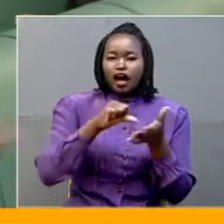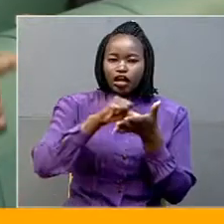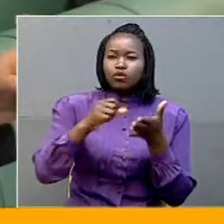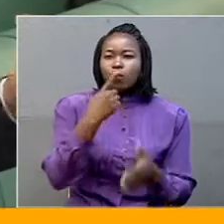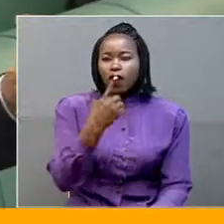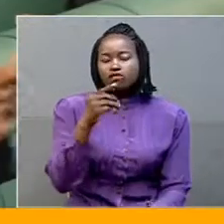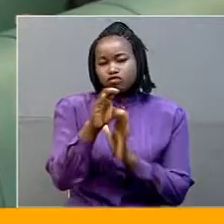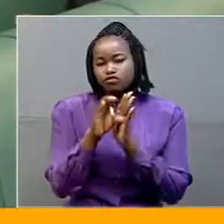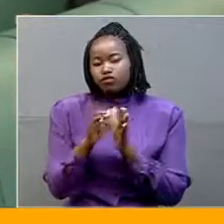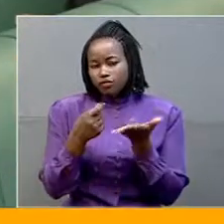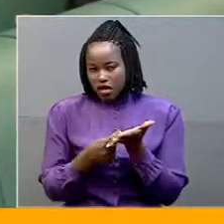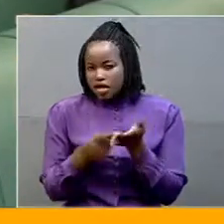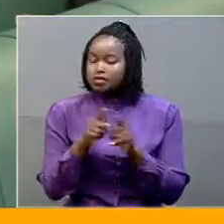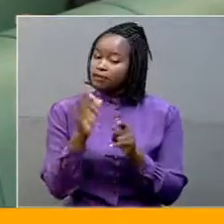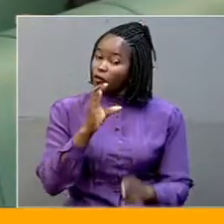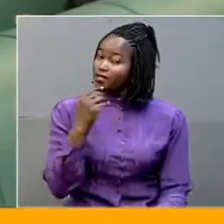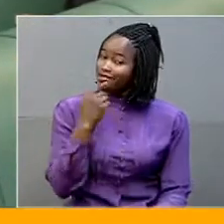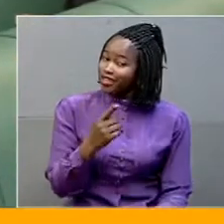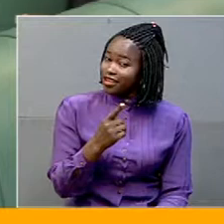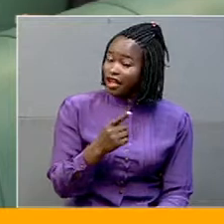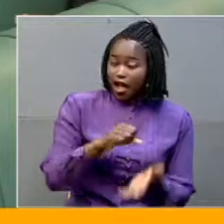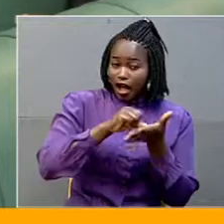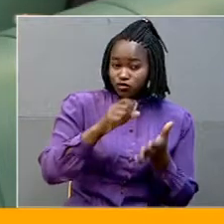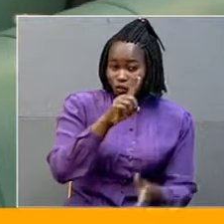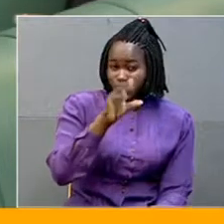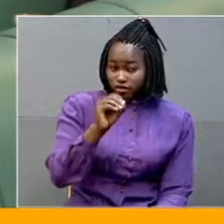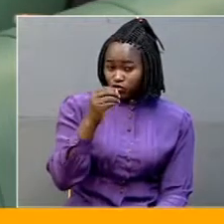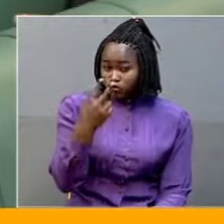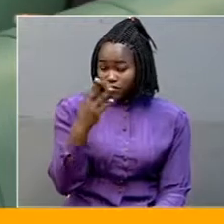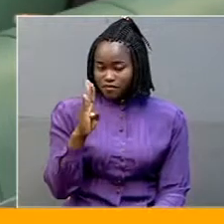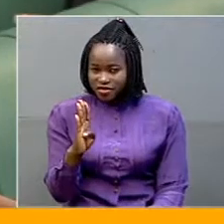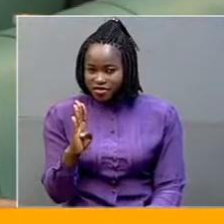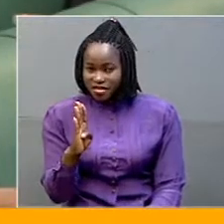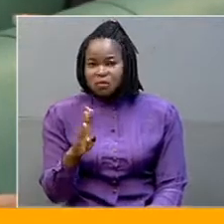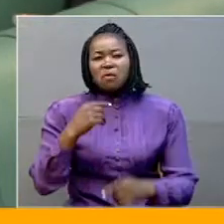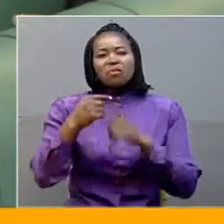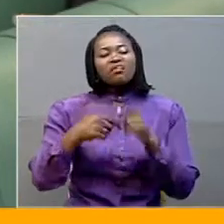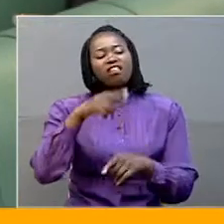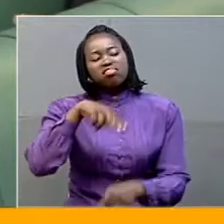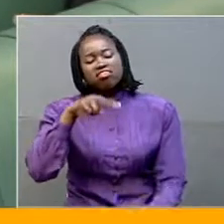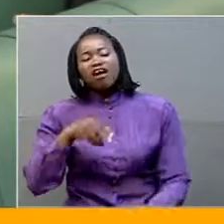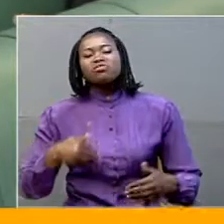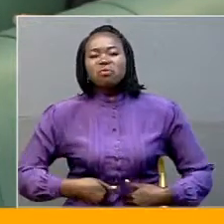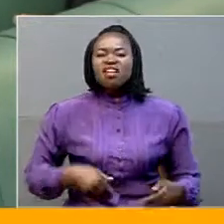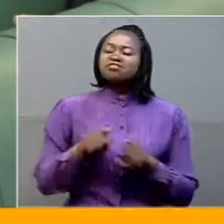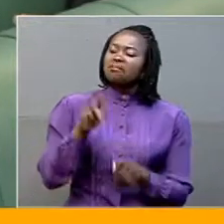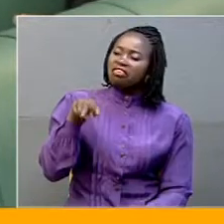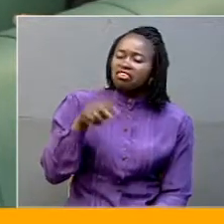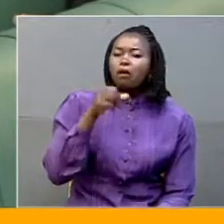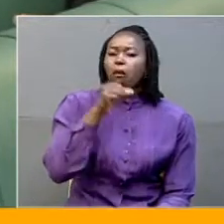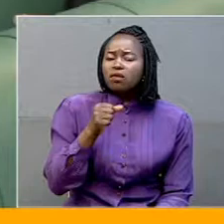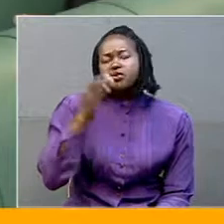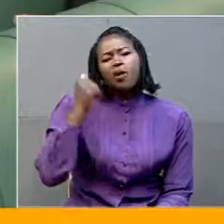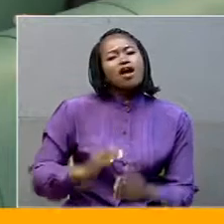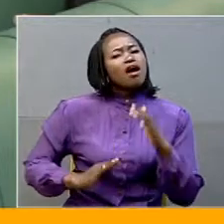The committee also argues that Article 102b of the Constitution has the effect of marginalization against the youth and elderly by limiting them